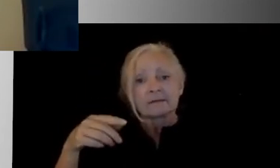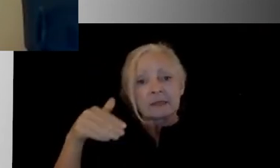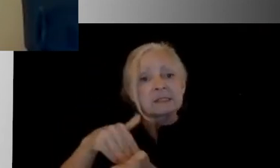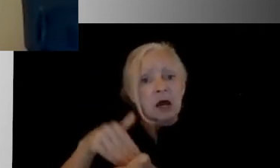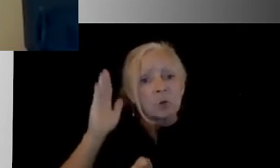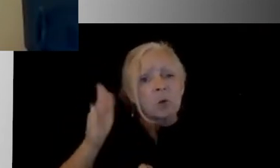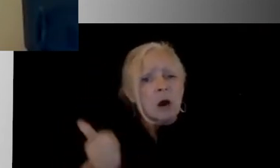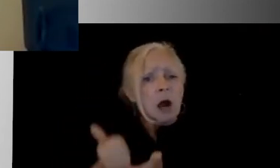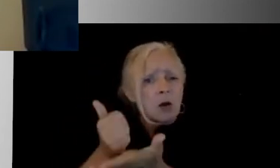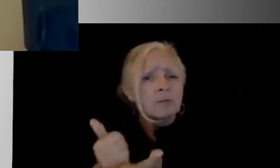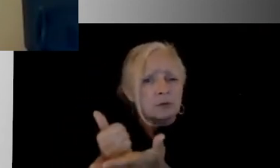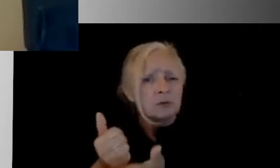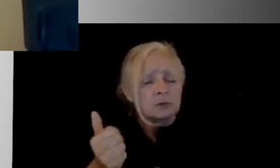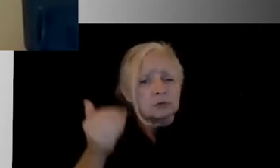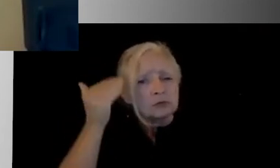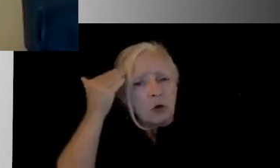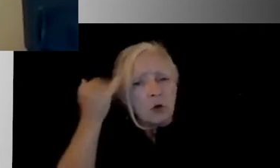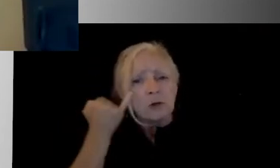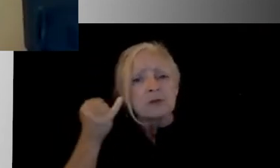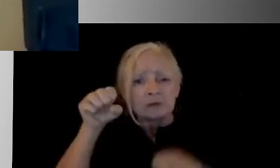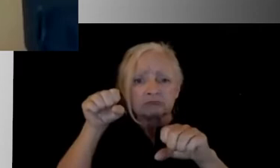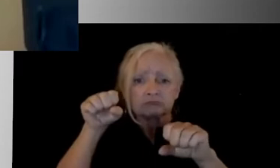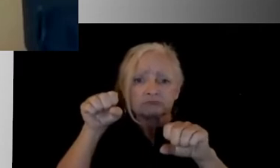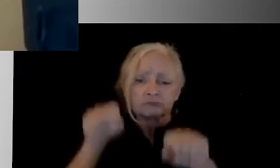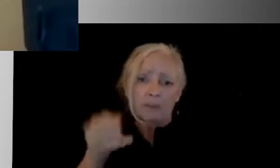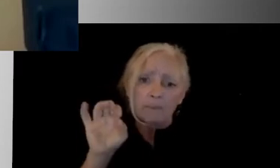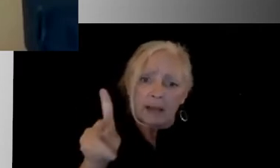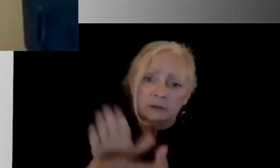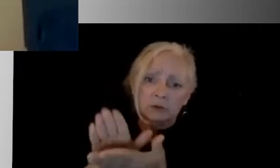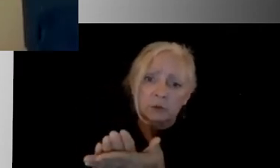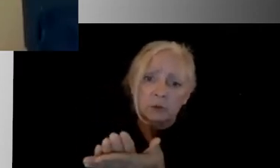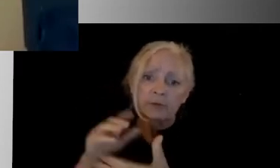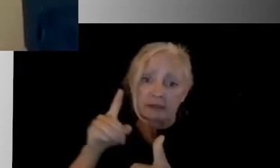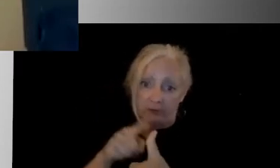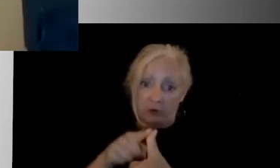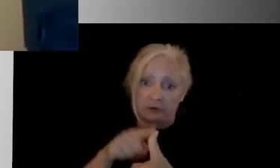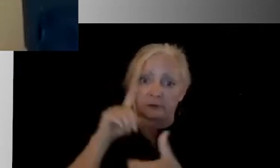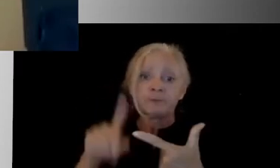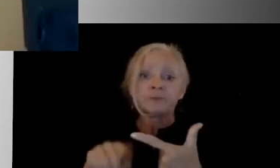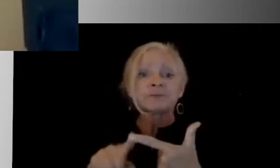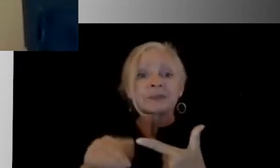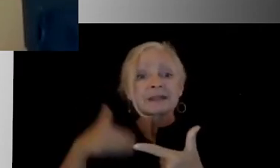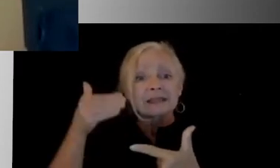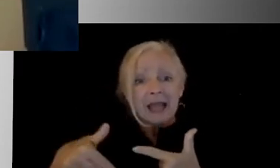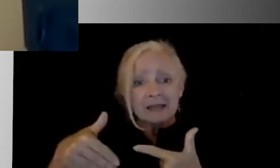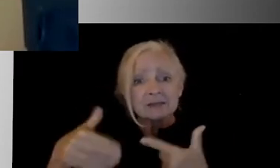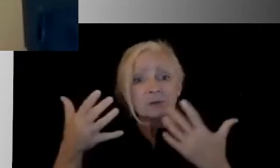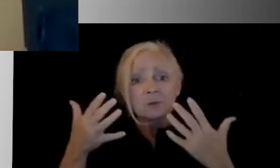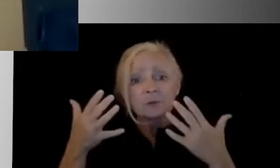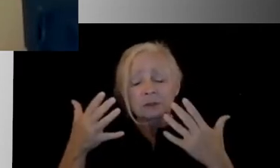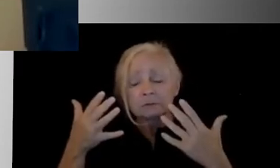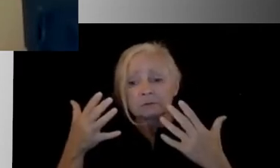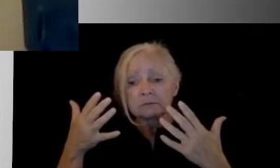return back to school. So that'd be the first step is to have that conversation. And then after that, then once you get that information,